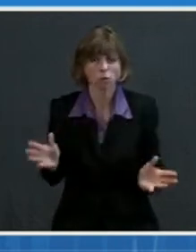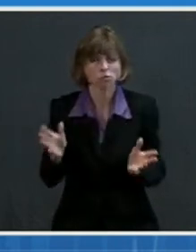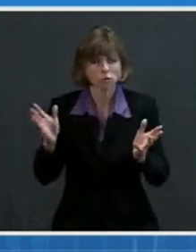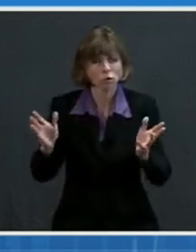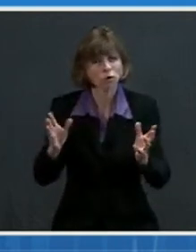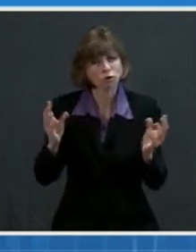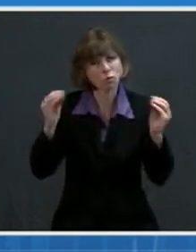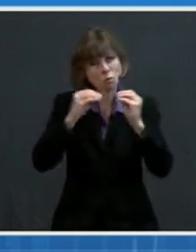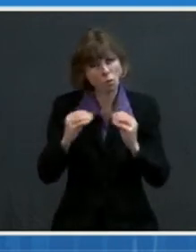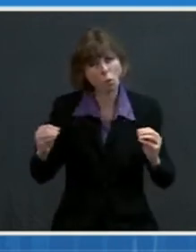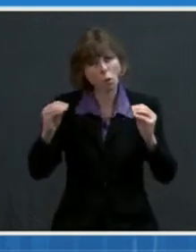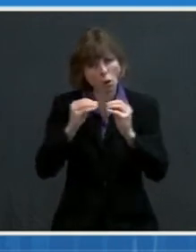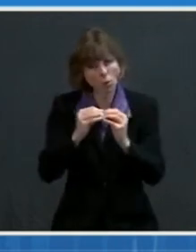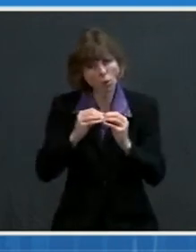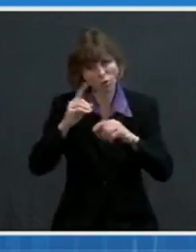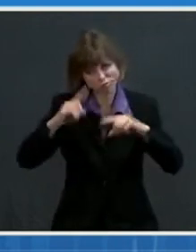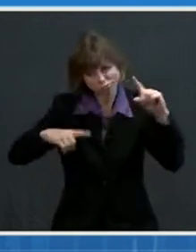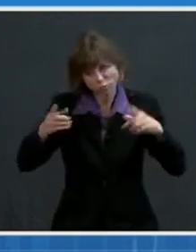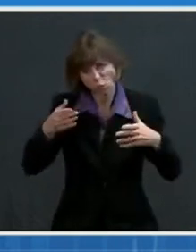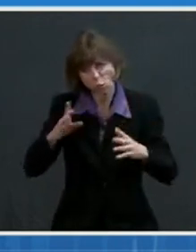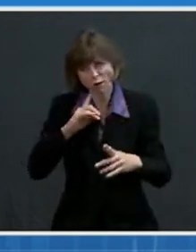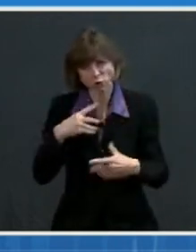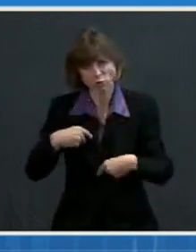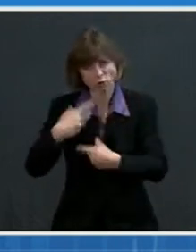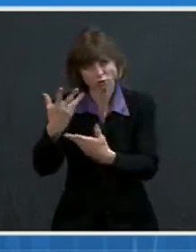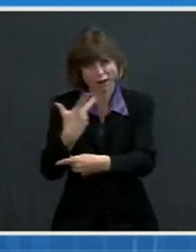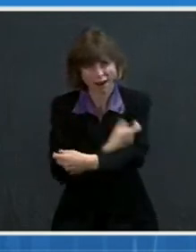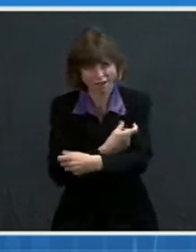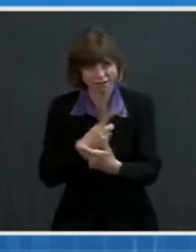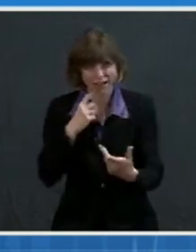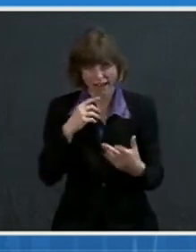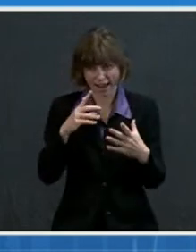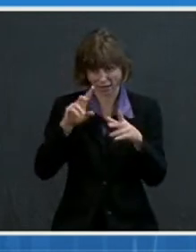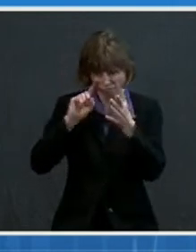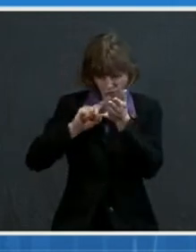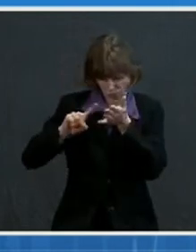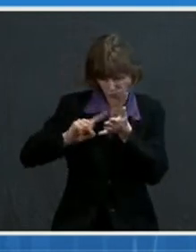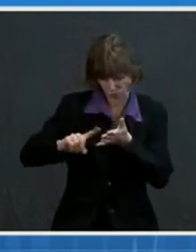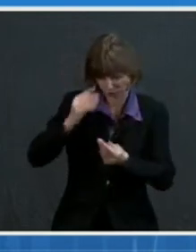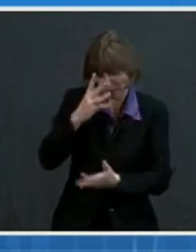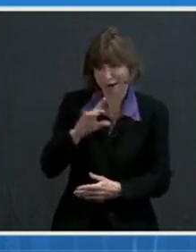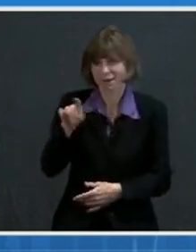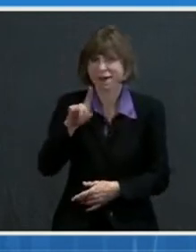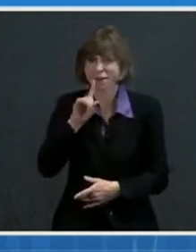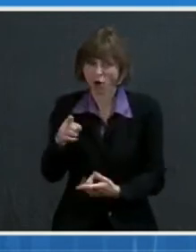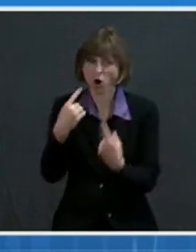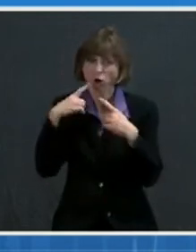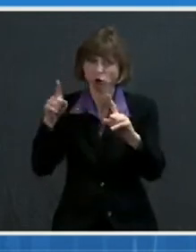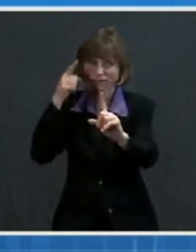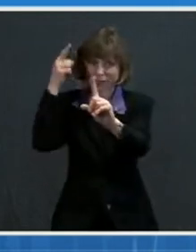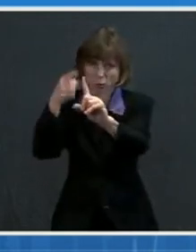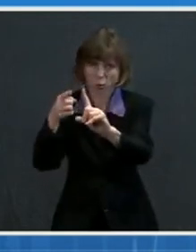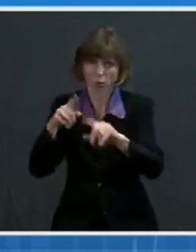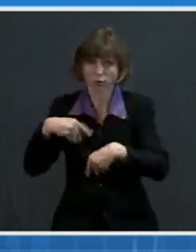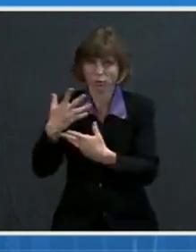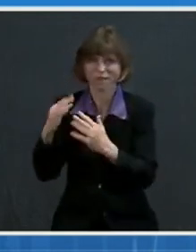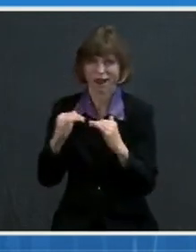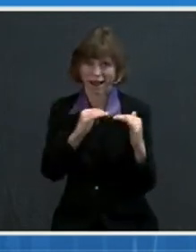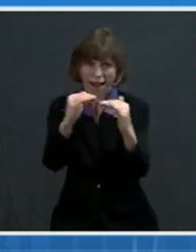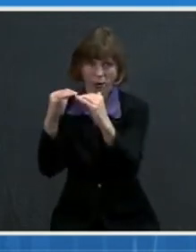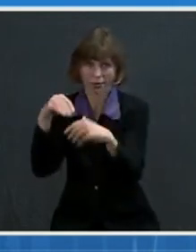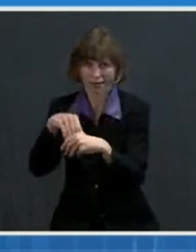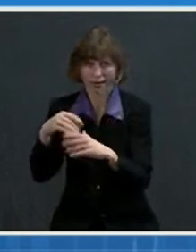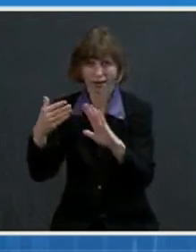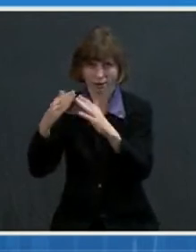and dive into the data on each site to make sure they are achieving their goal of improving vaccine equity in those communities. Second,